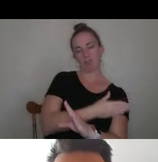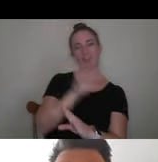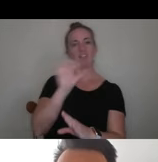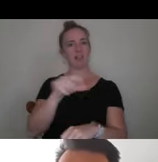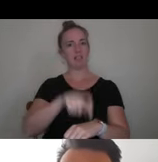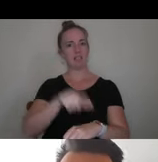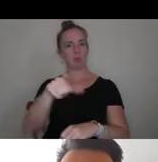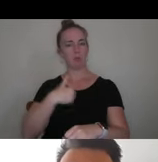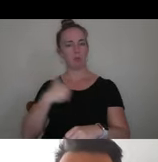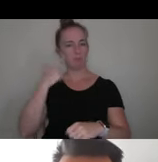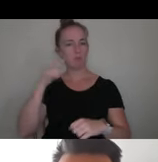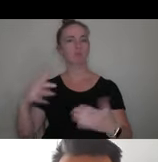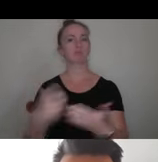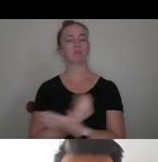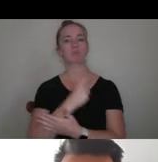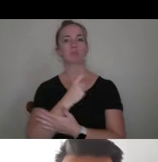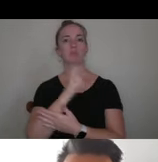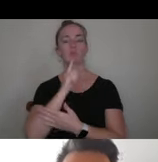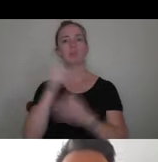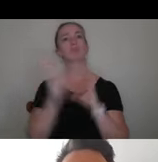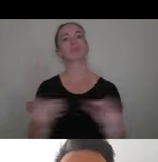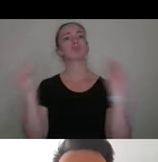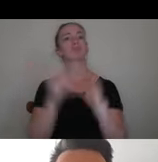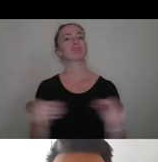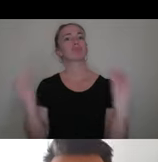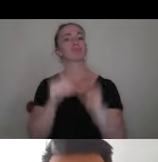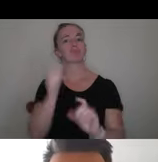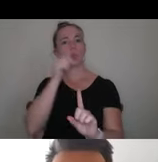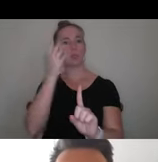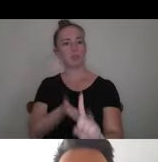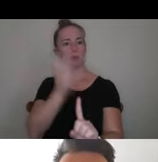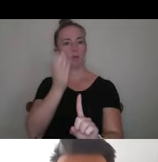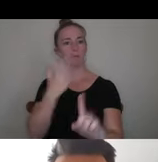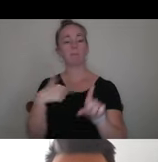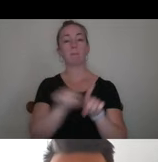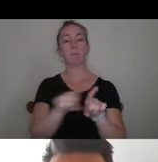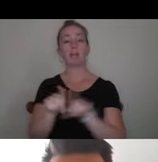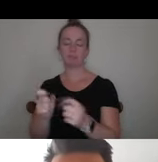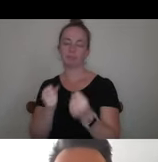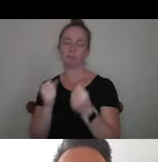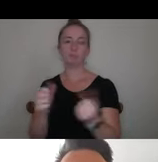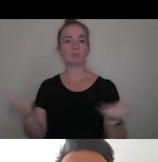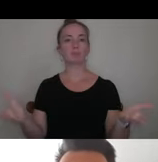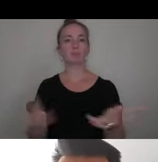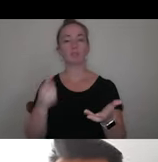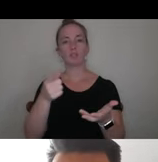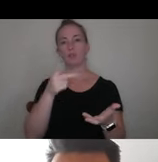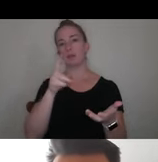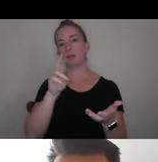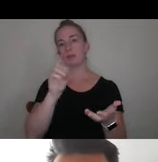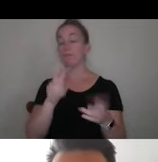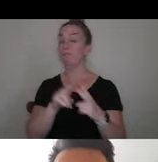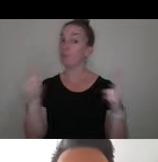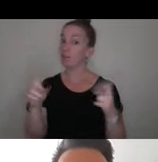have to be truly narrative. I would also strongly encourage, very